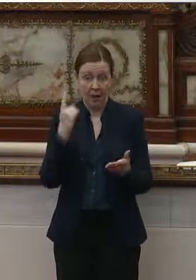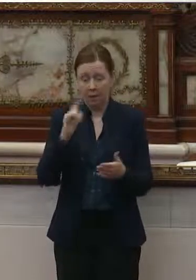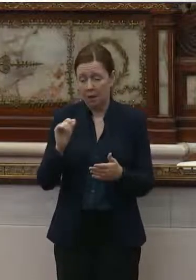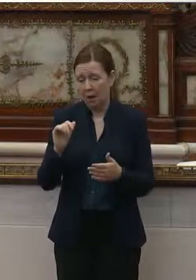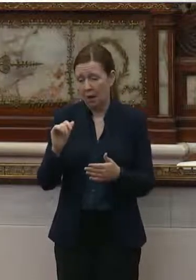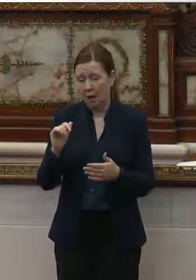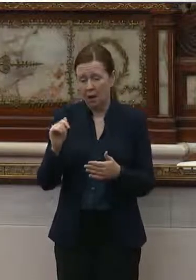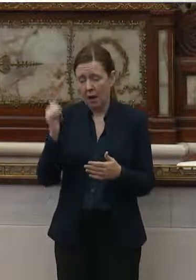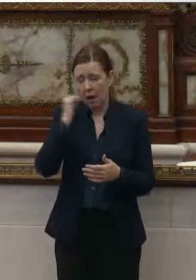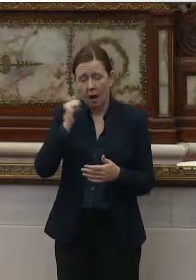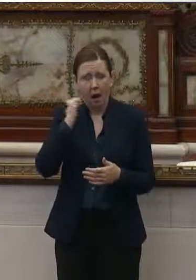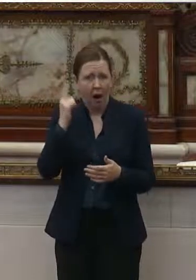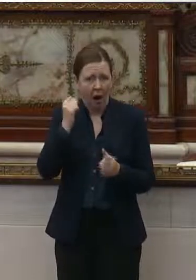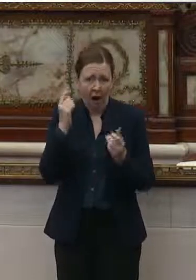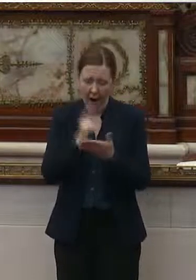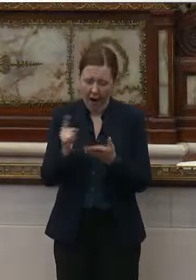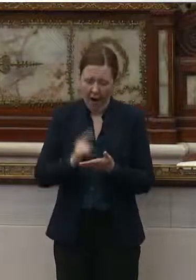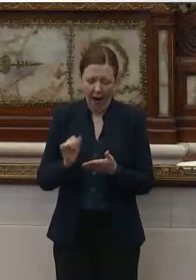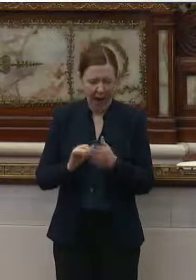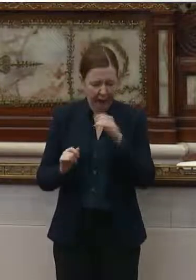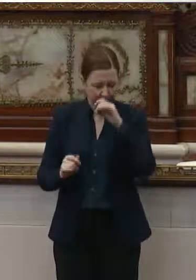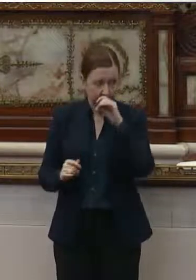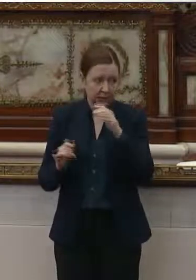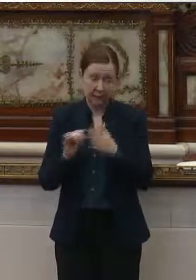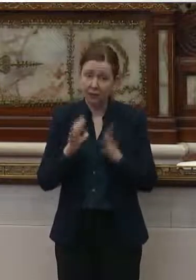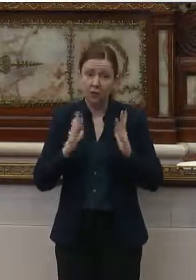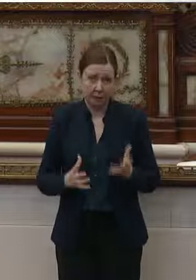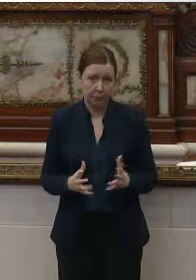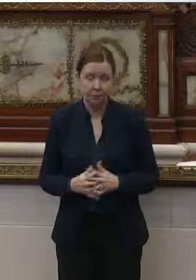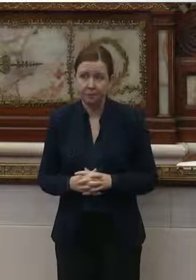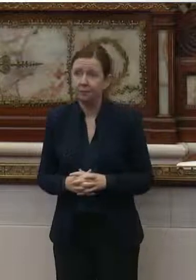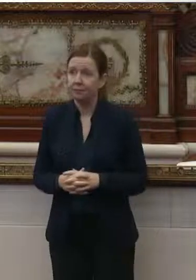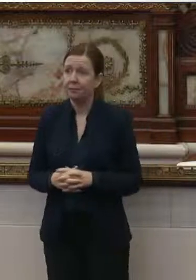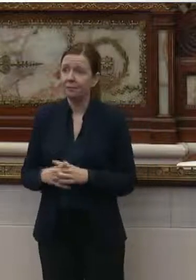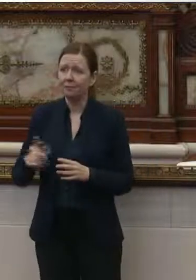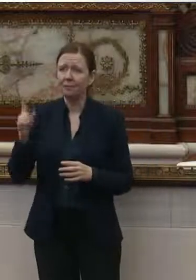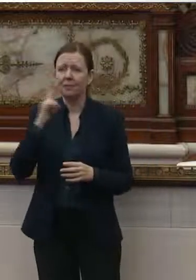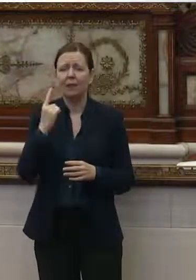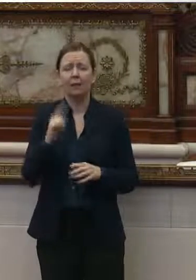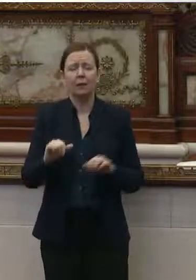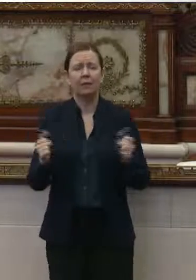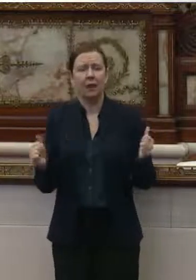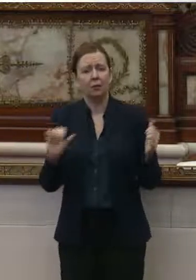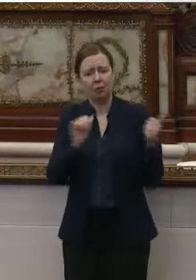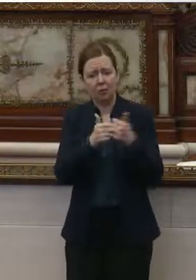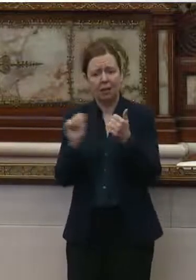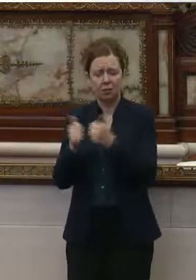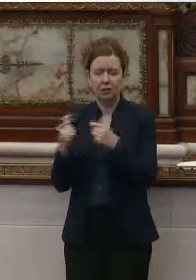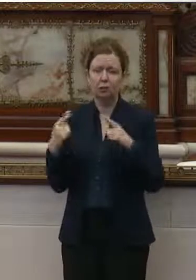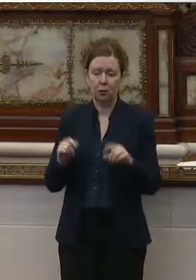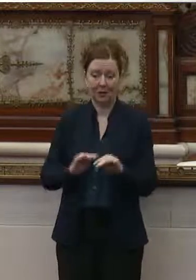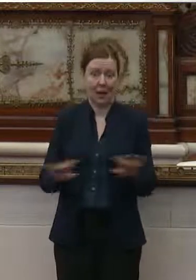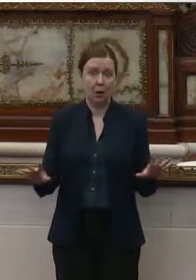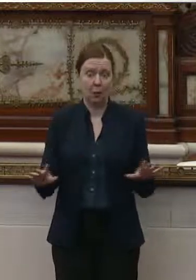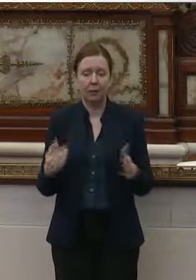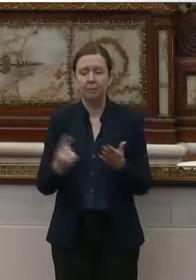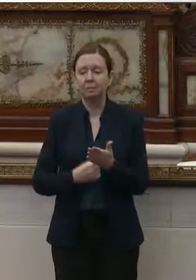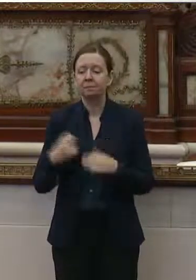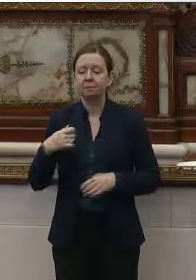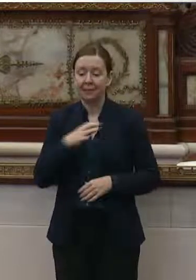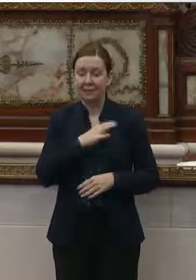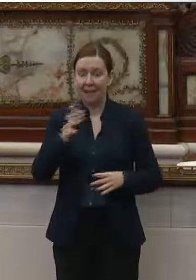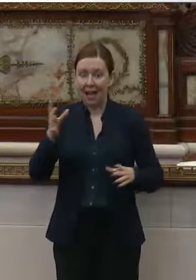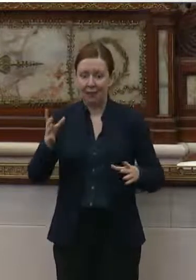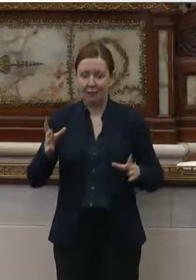almost daily for weeks, which is absolutely fine. You I think one of the other challenges during an outbreak is sometimes staff are